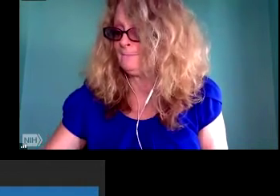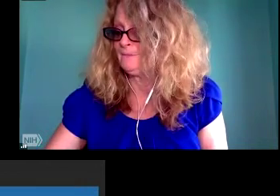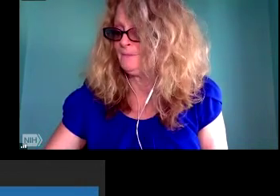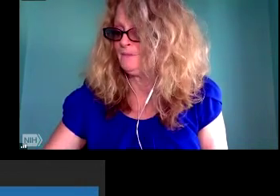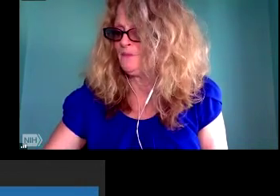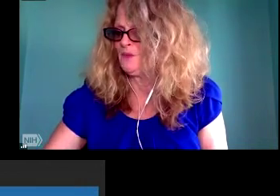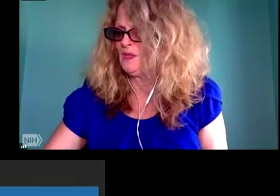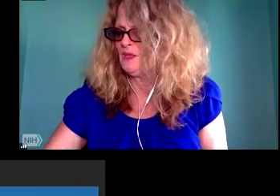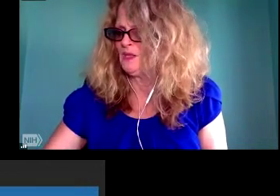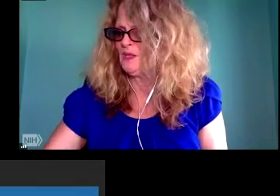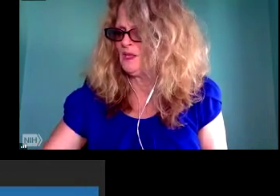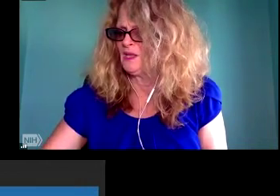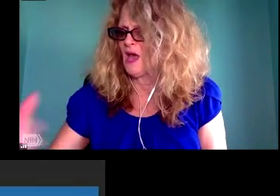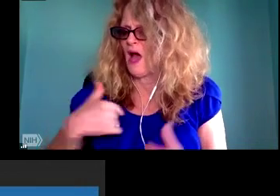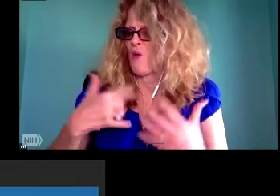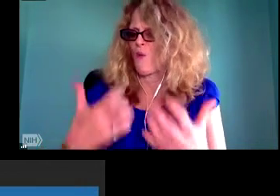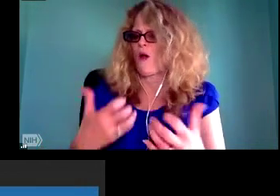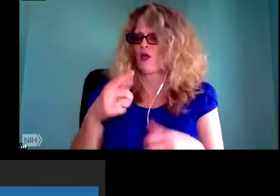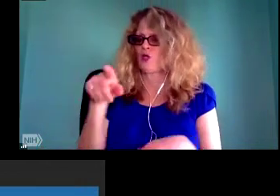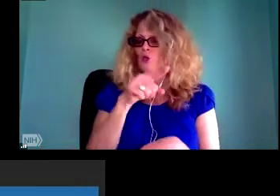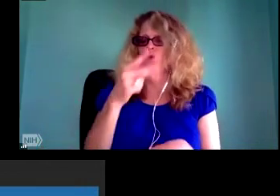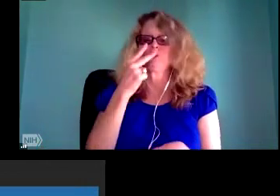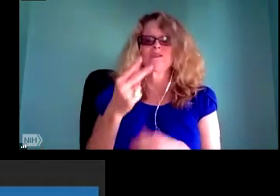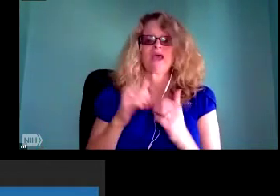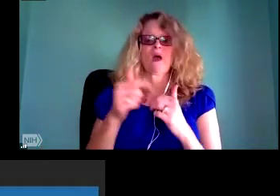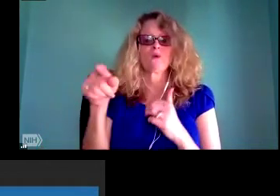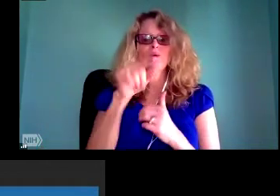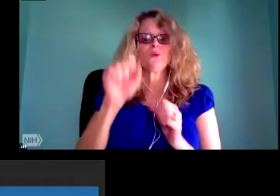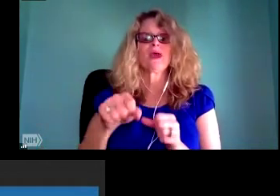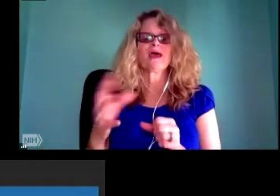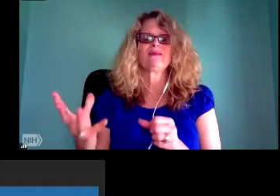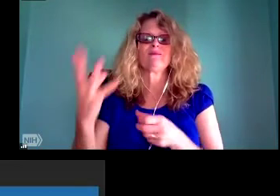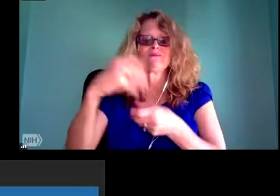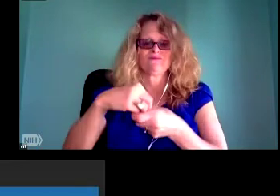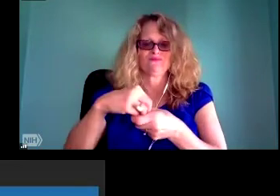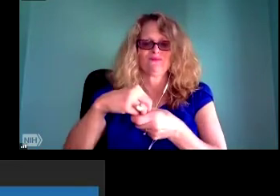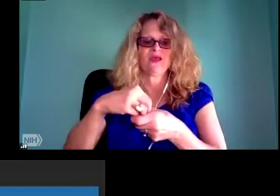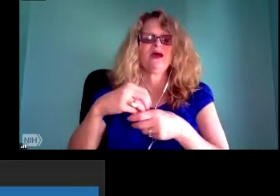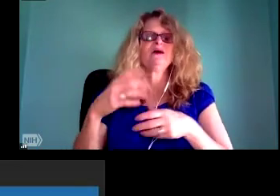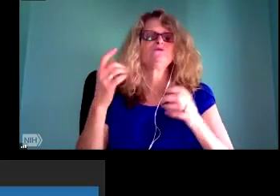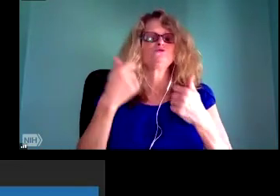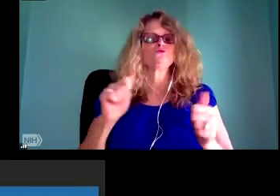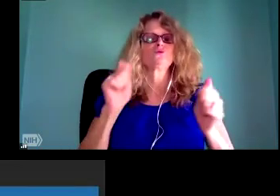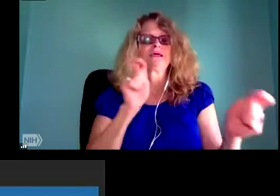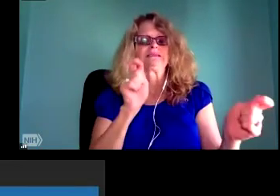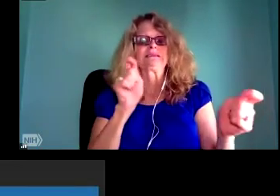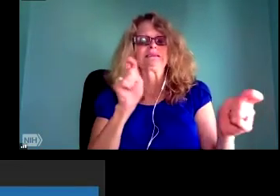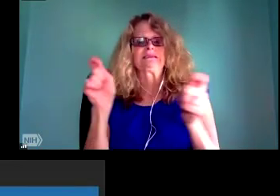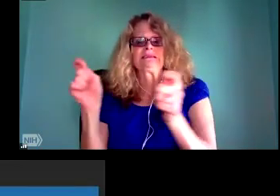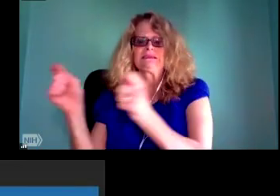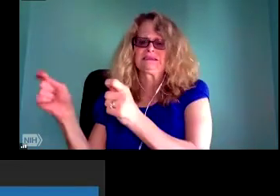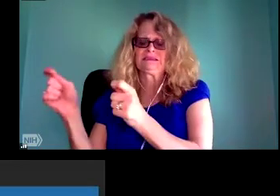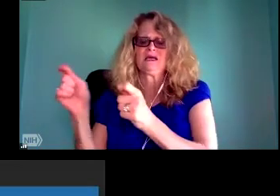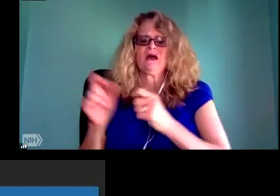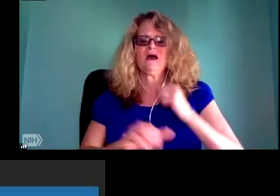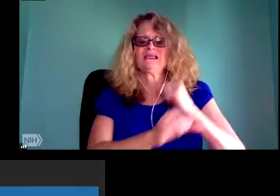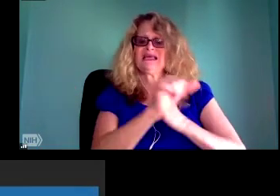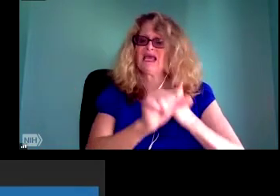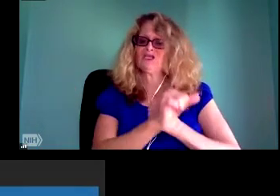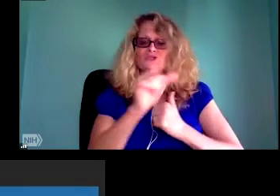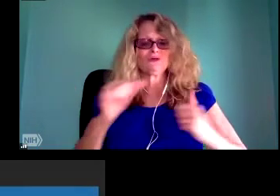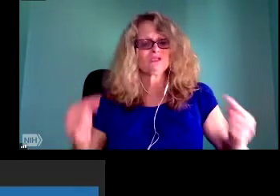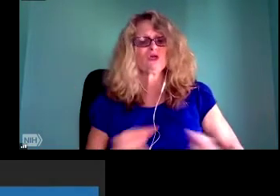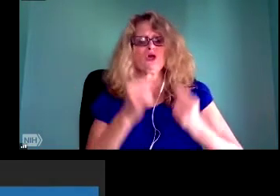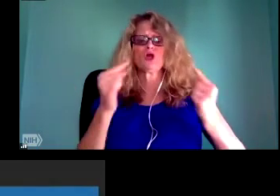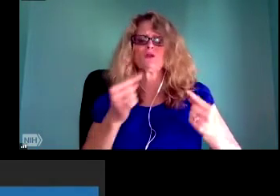the provocation that we think about the effects or what it means to go